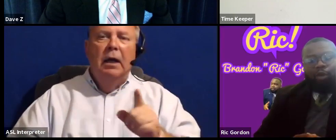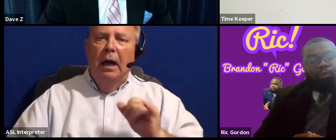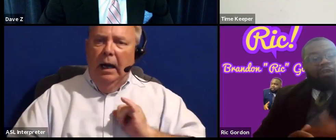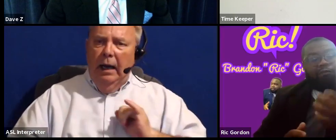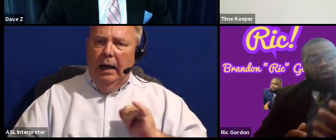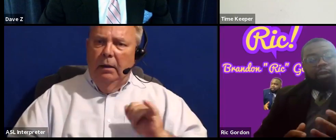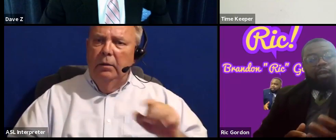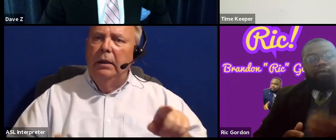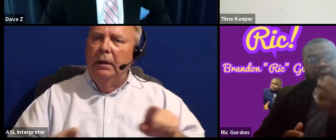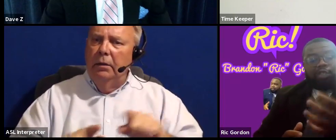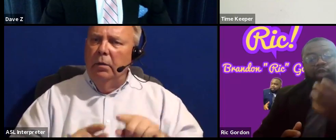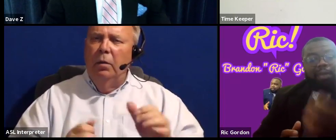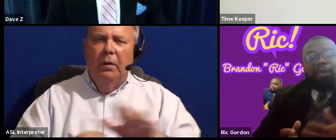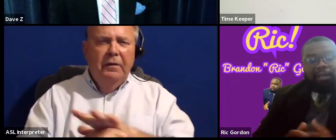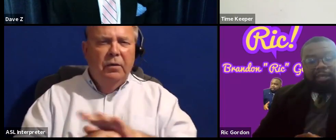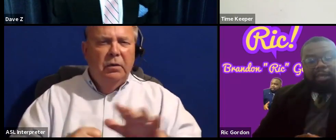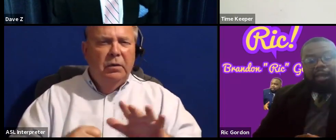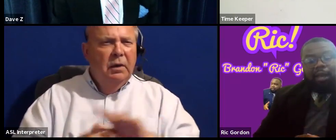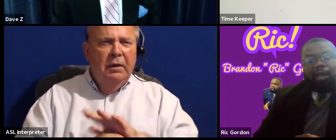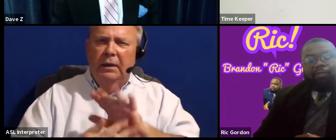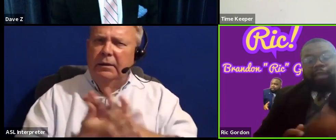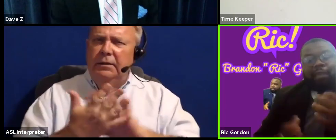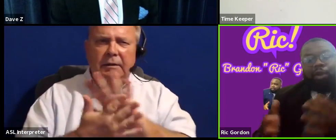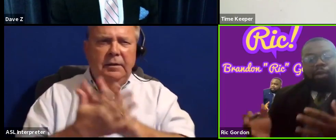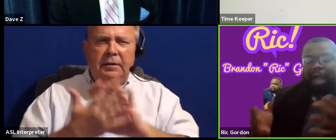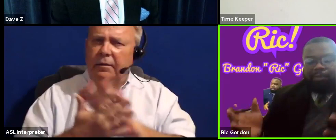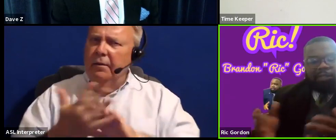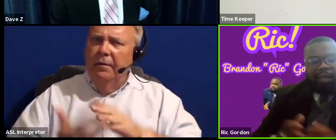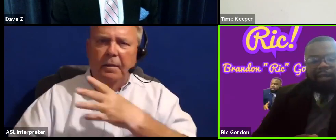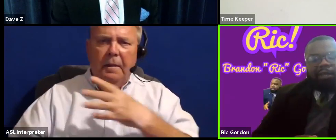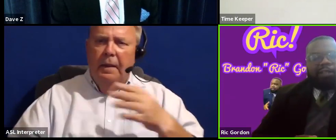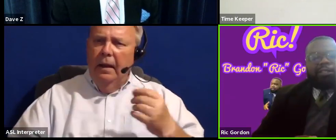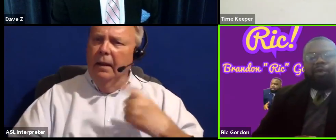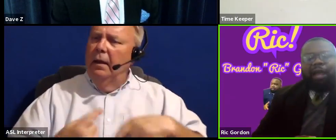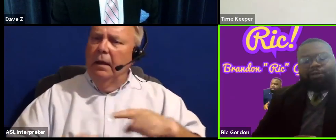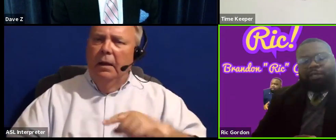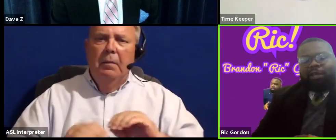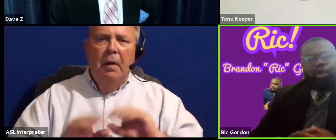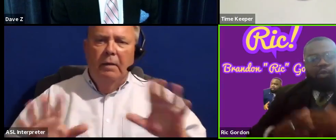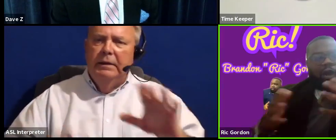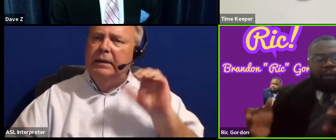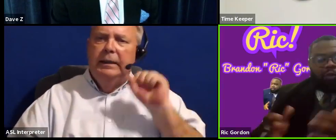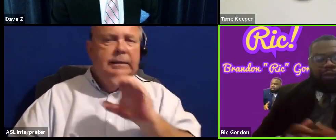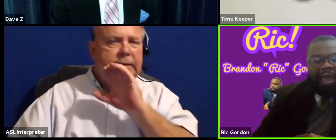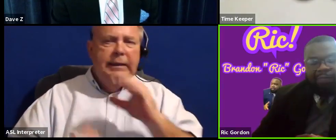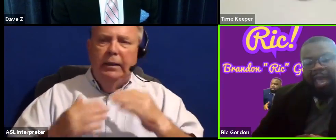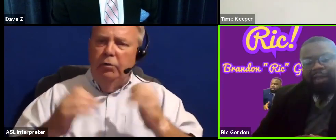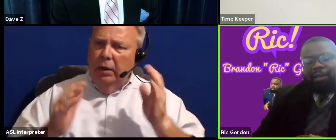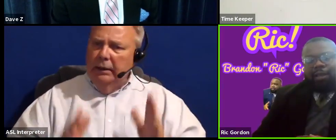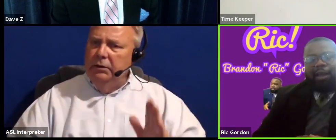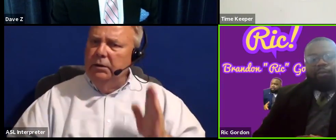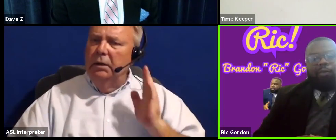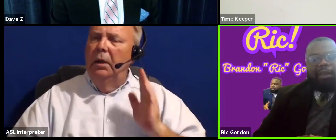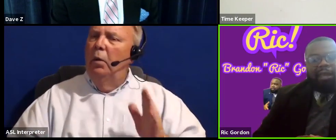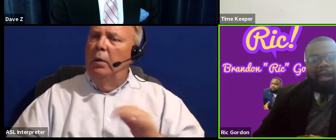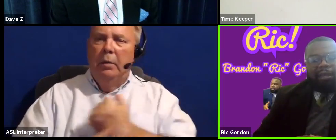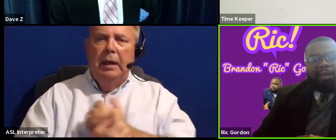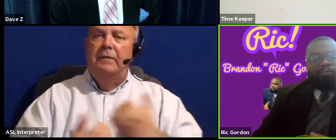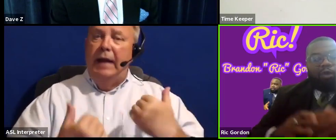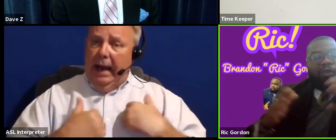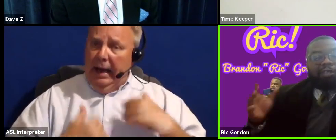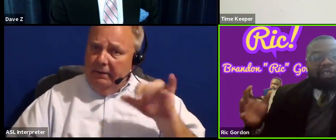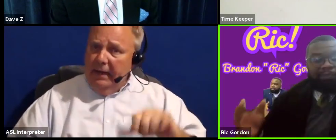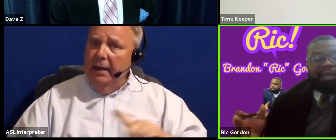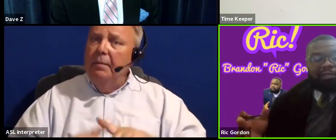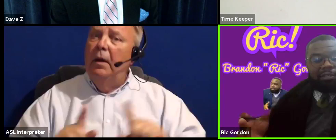same core group, the four additional amenities that came along. Obviously, the senior housing, we would love to have had that. But we did